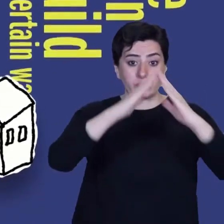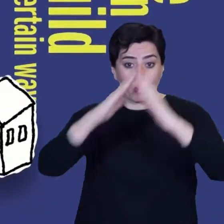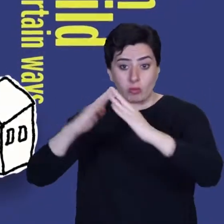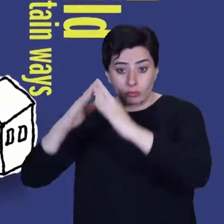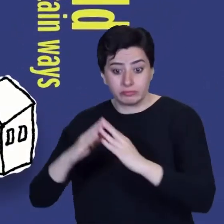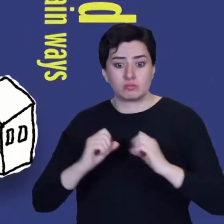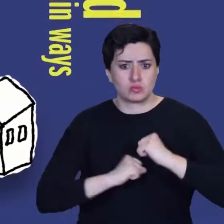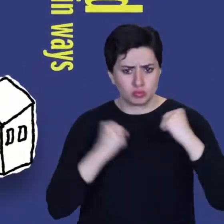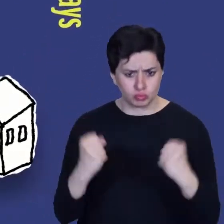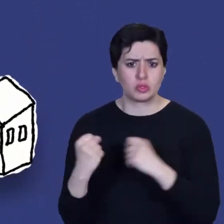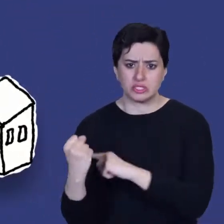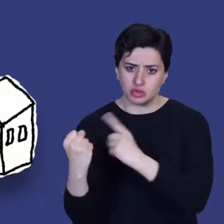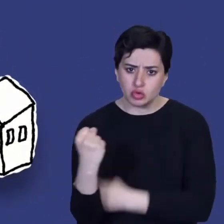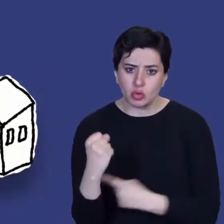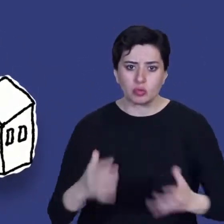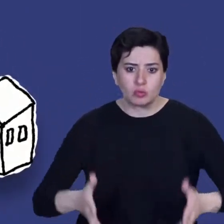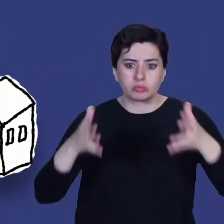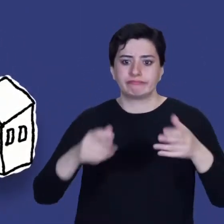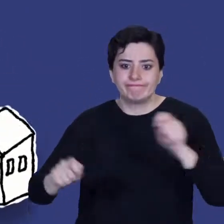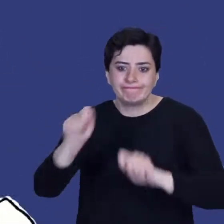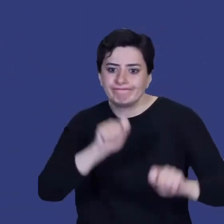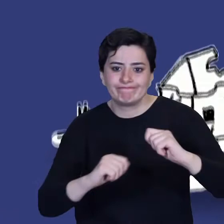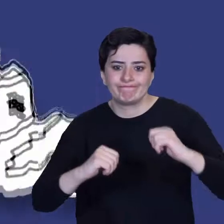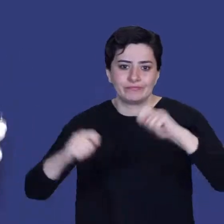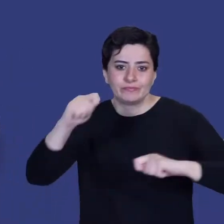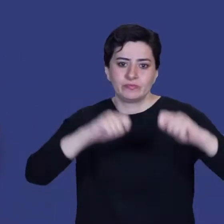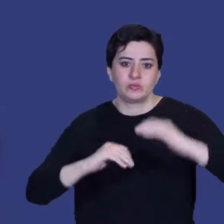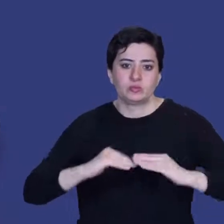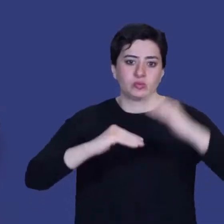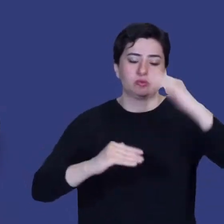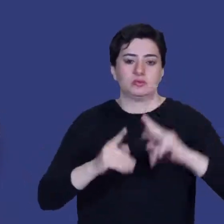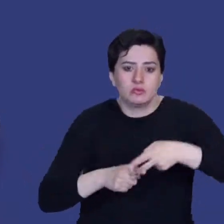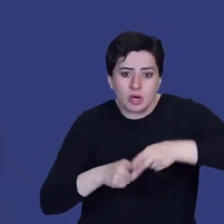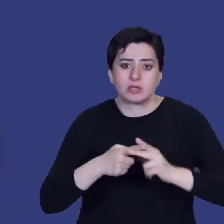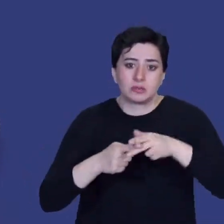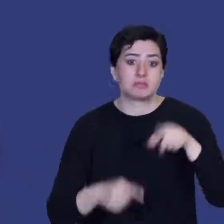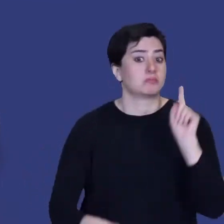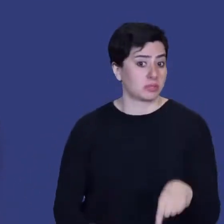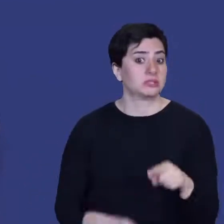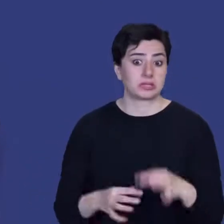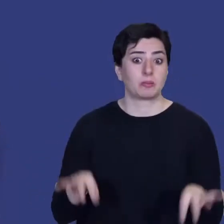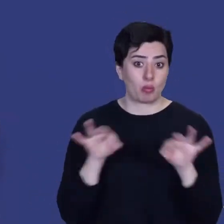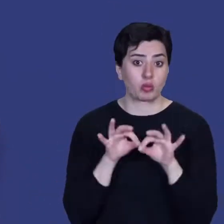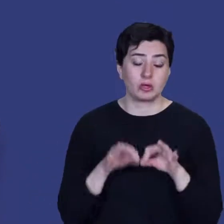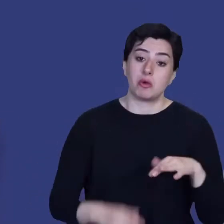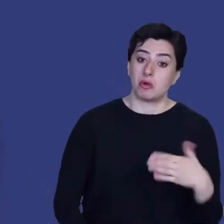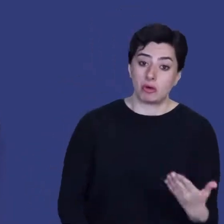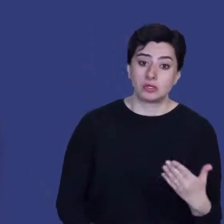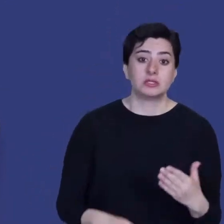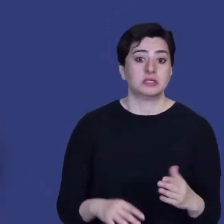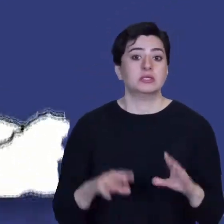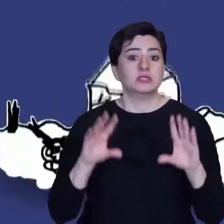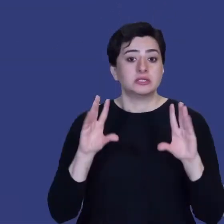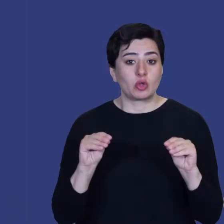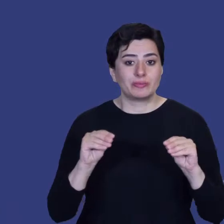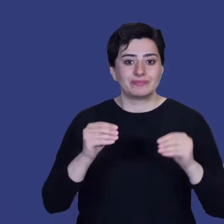materials that will make houses and schools less likely to fall down in the hurricane. Or stop cutting